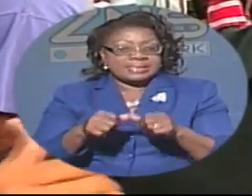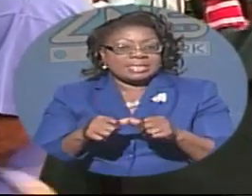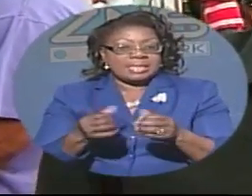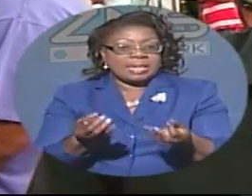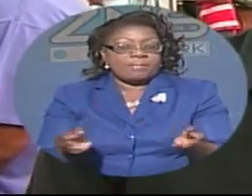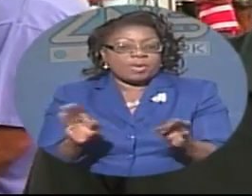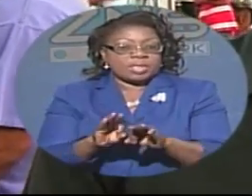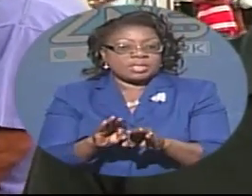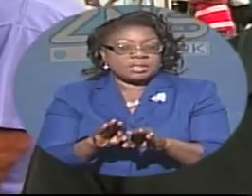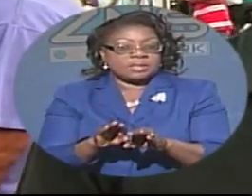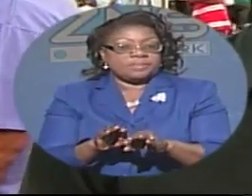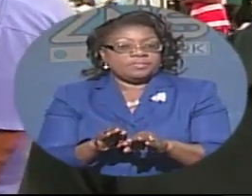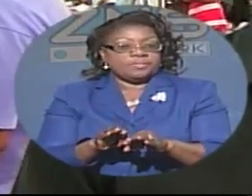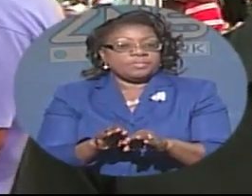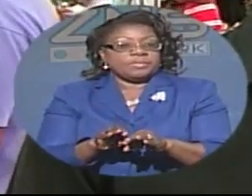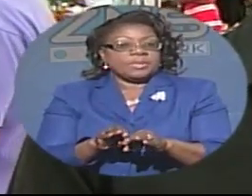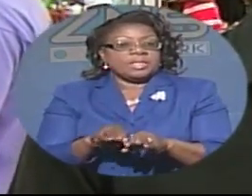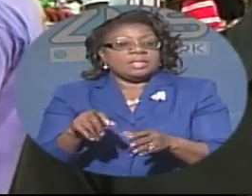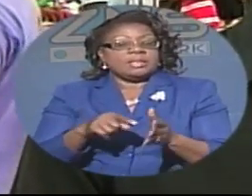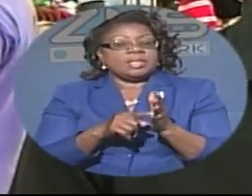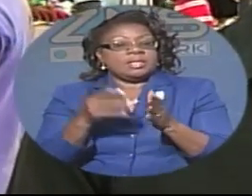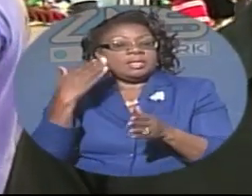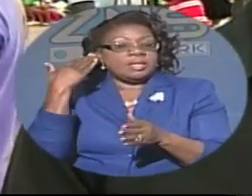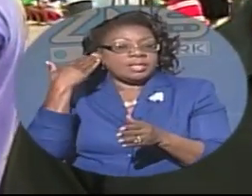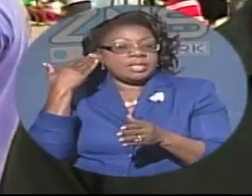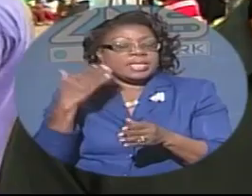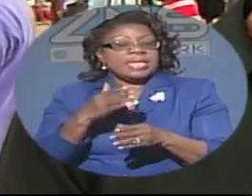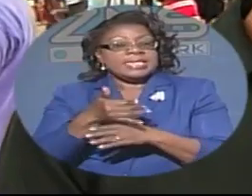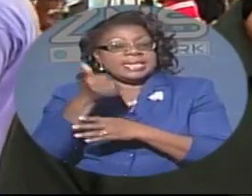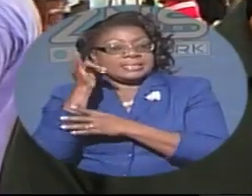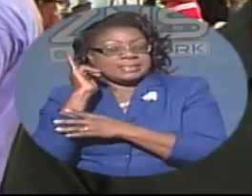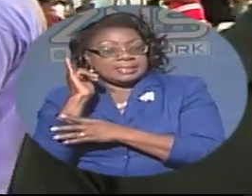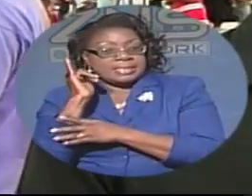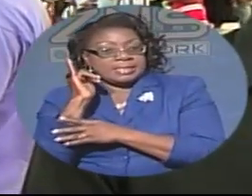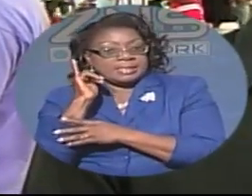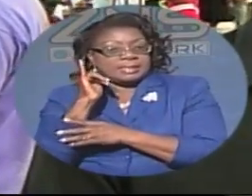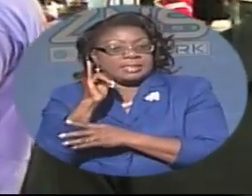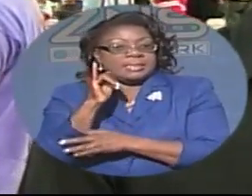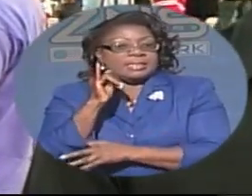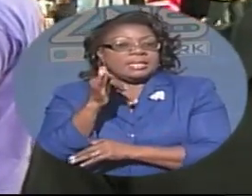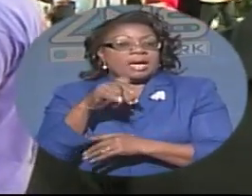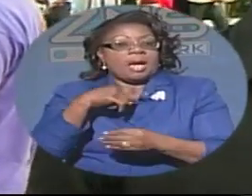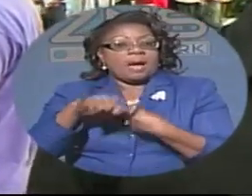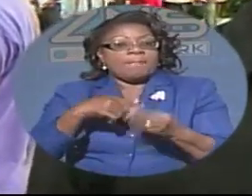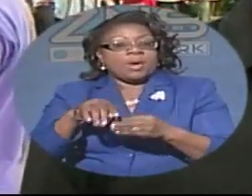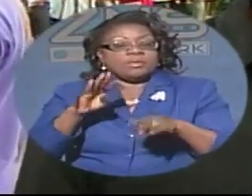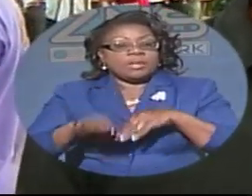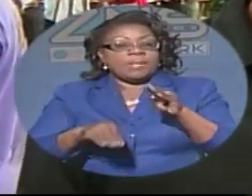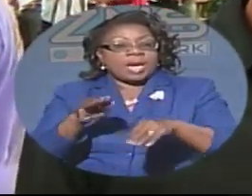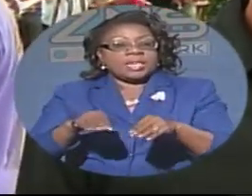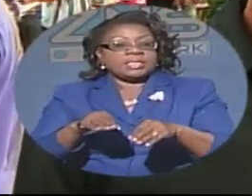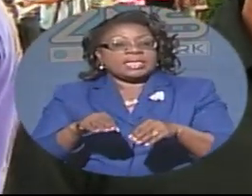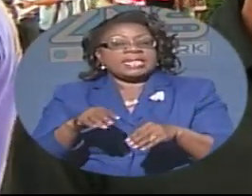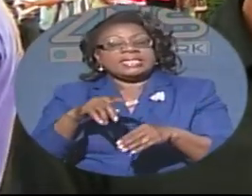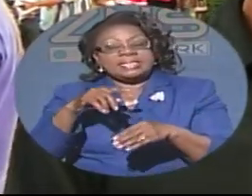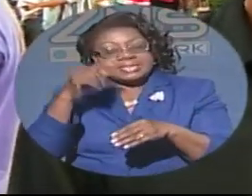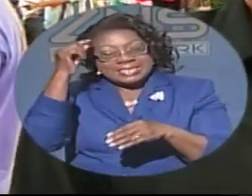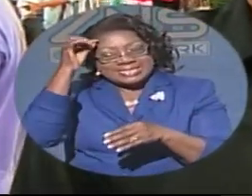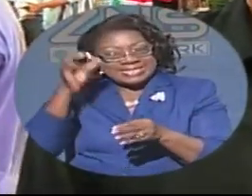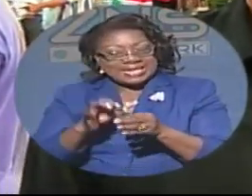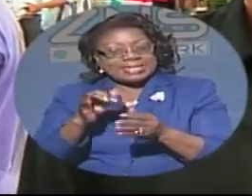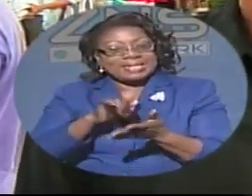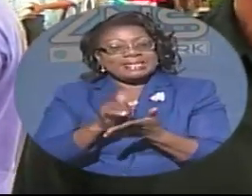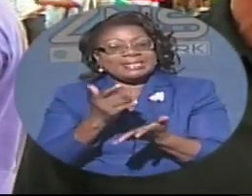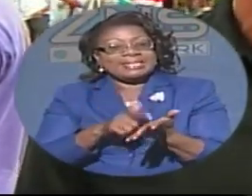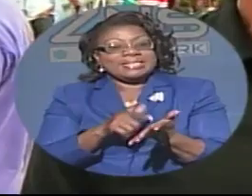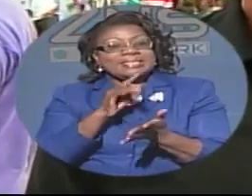with darren bastian and eric hollandos and i said you know what this is something that we must do i mean every man